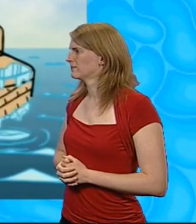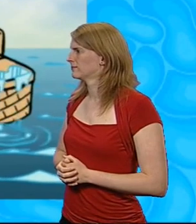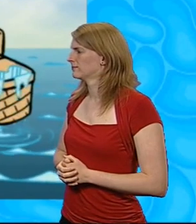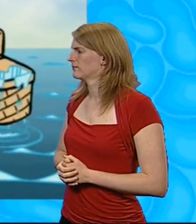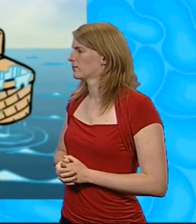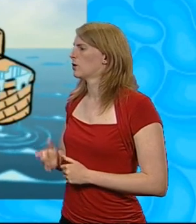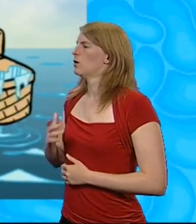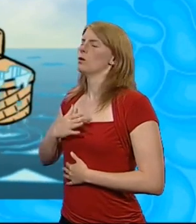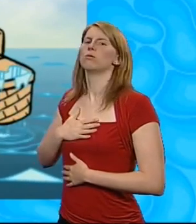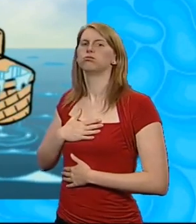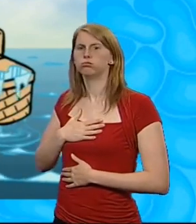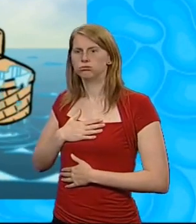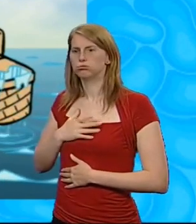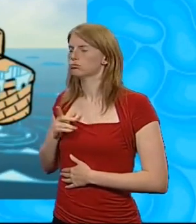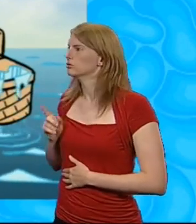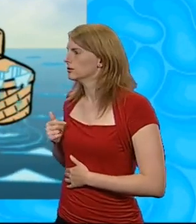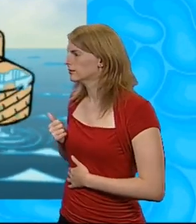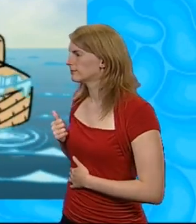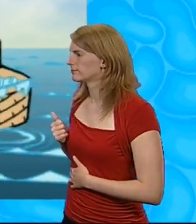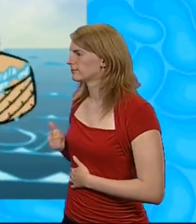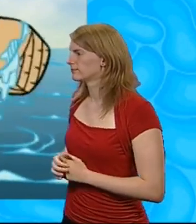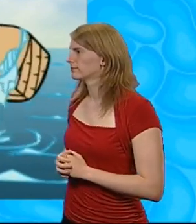Oh, this was our lunch.